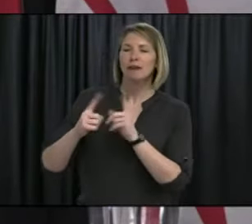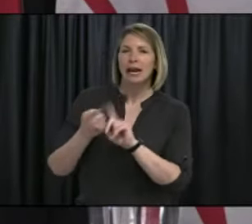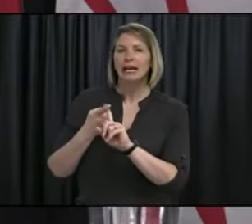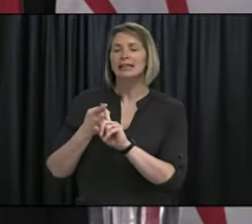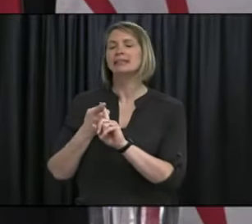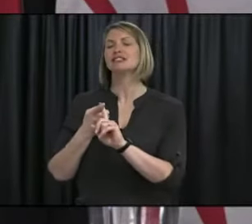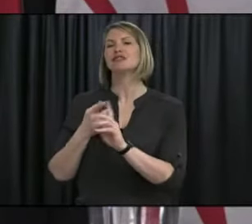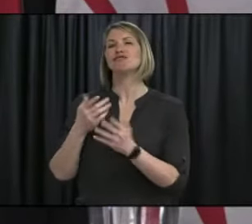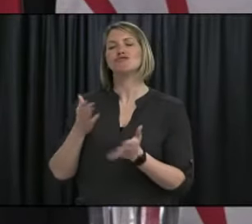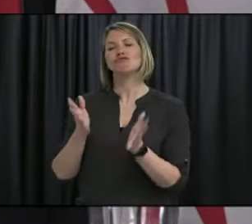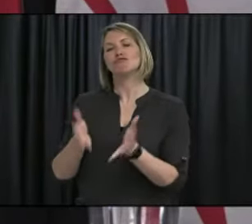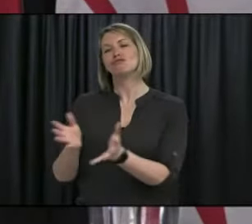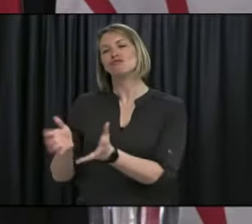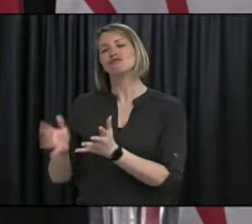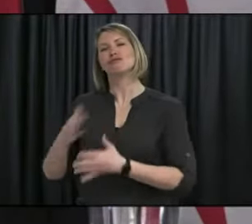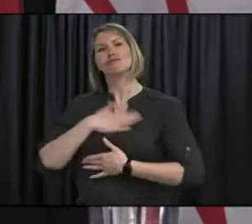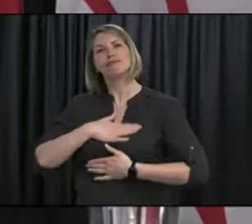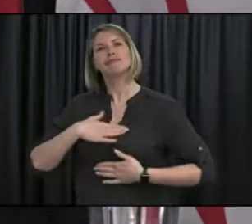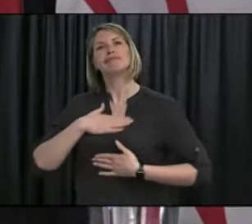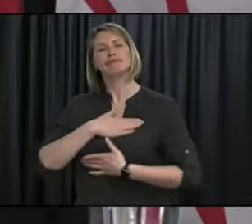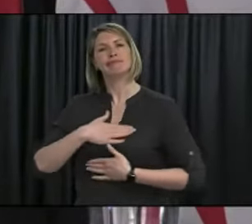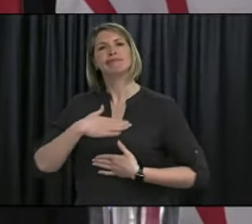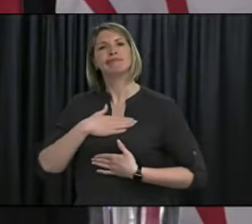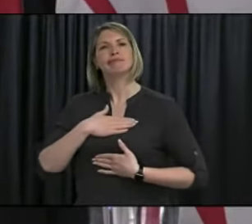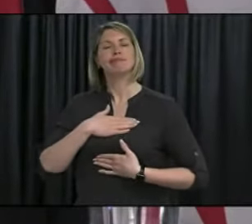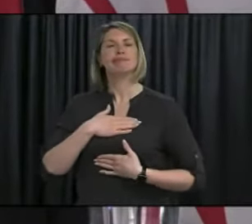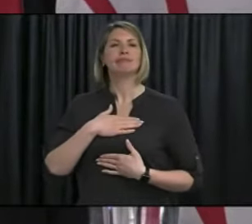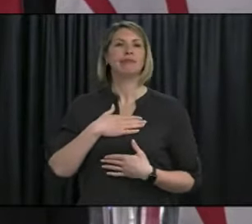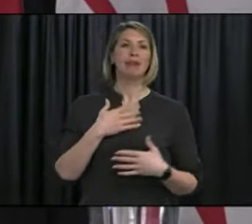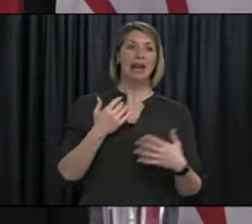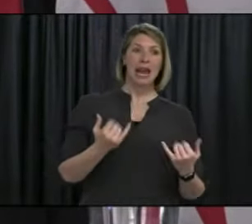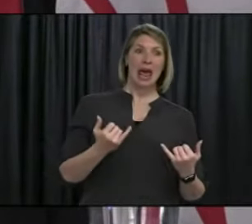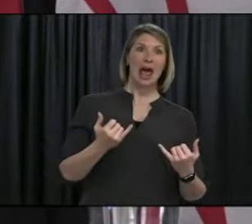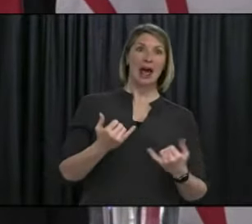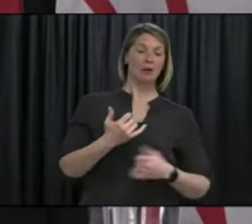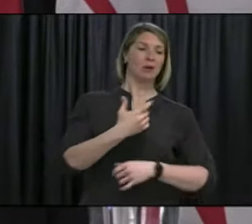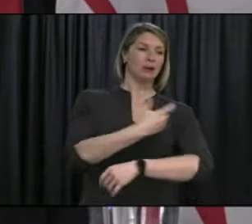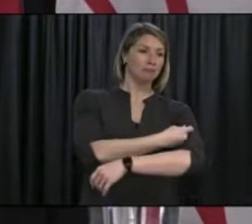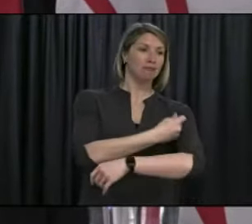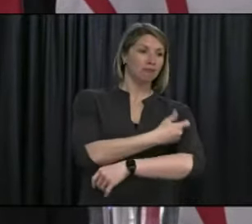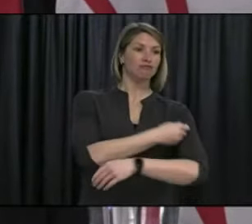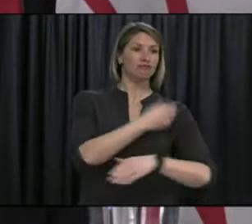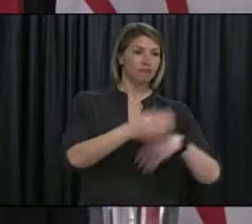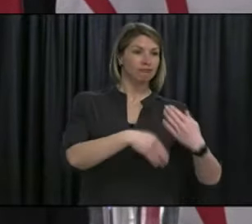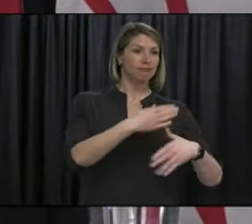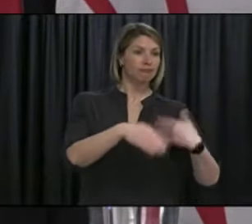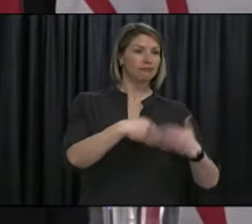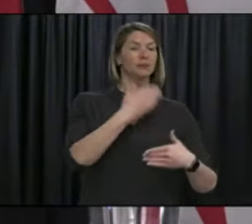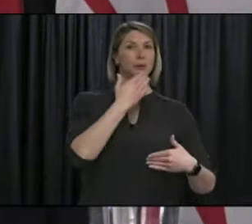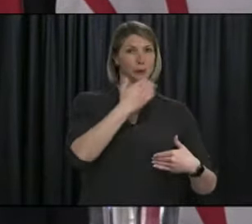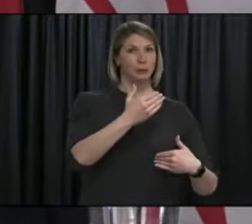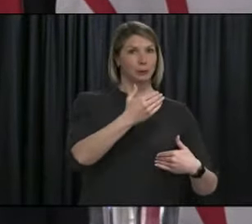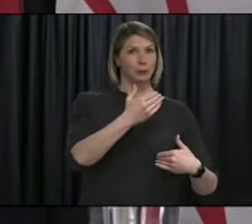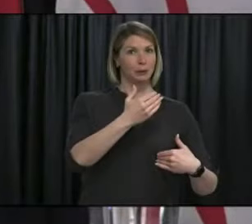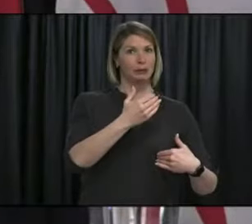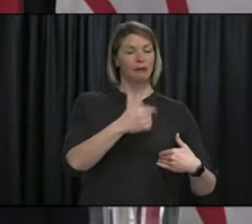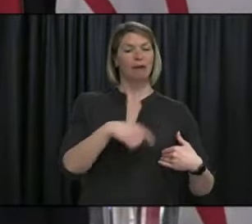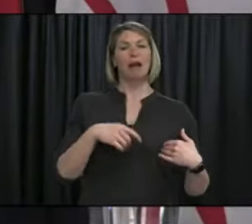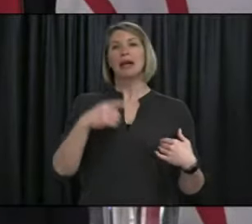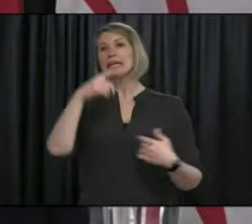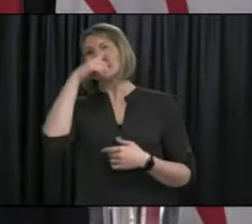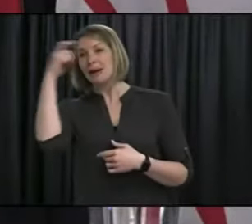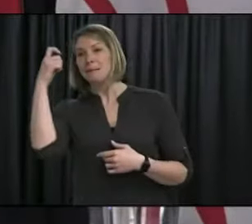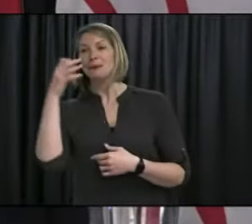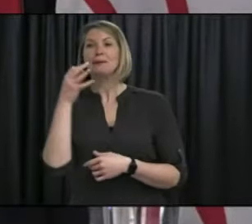their vaccinations, you can sense, as Dr. Fitzgerald said, that hope and optimism about returning to a more normal